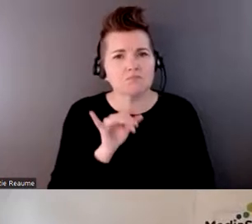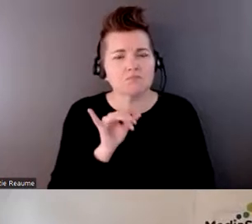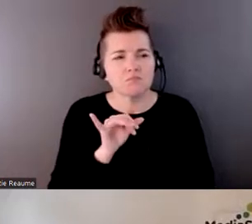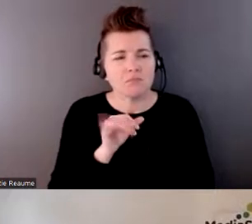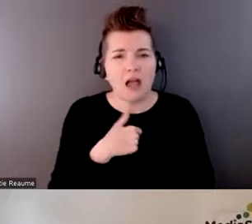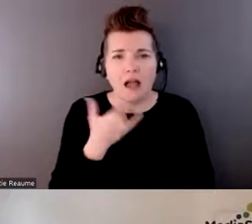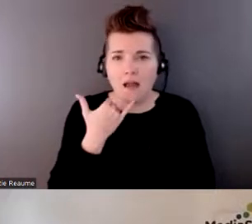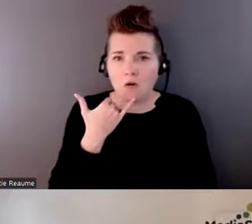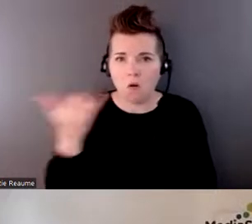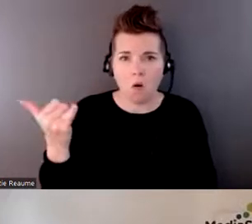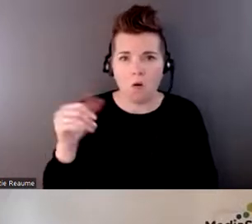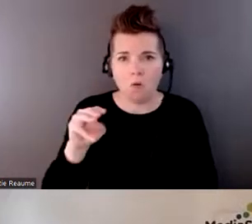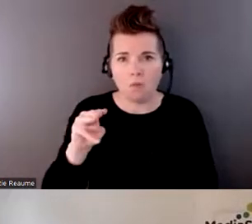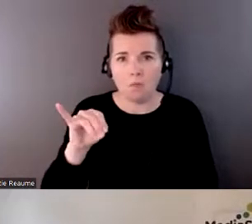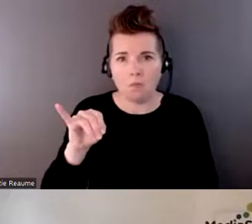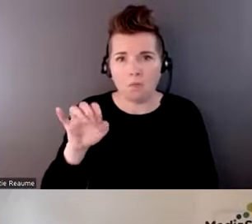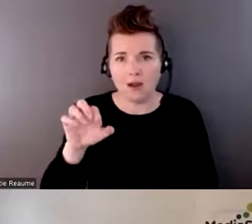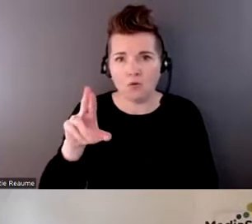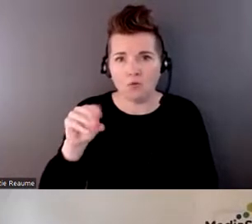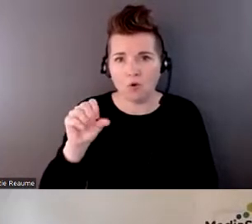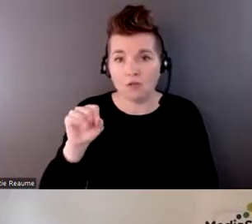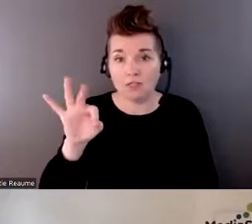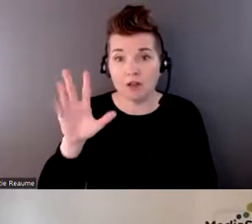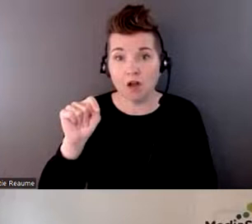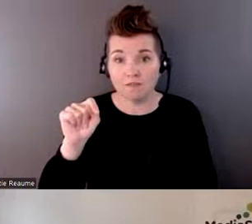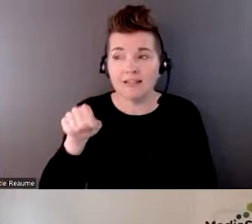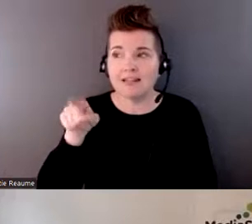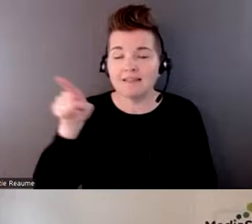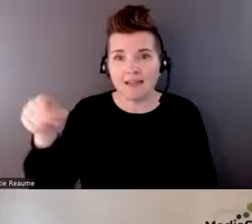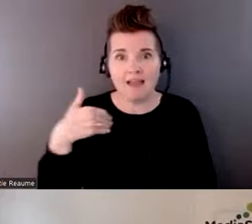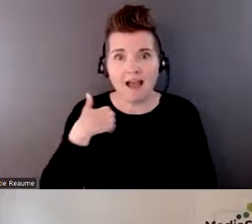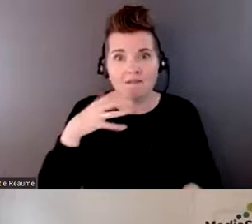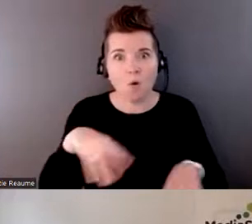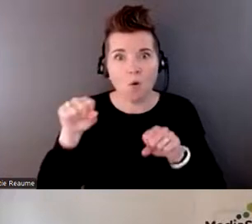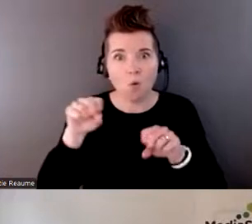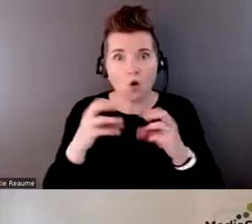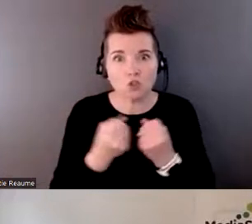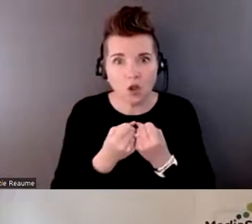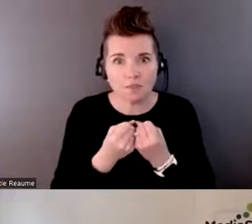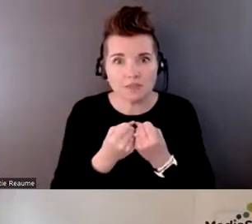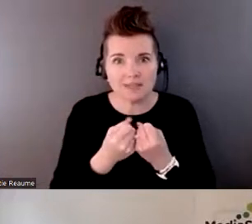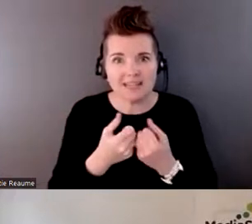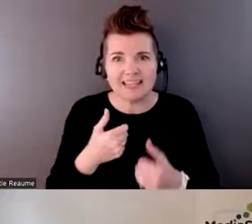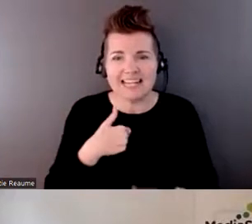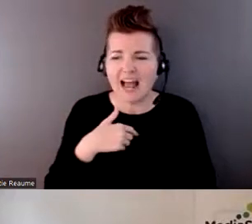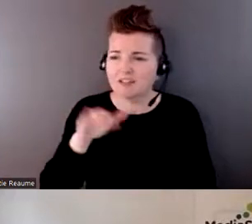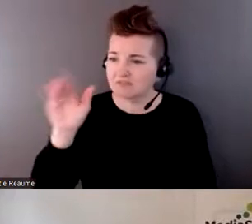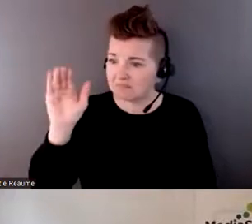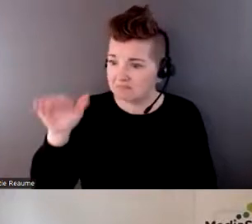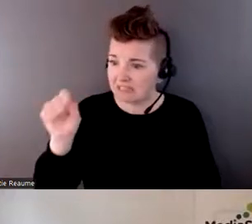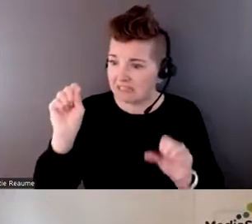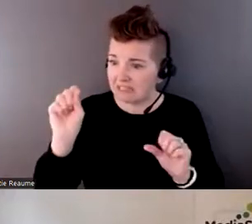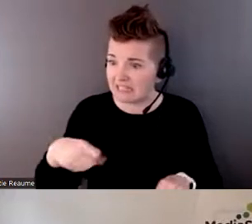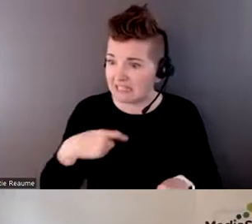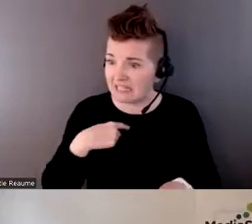and got a, an amazing result. They're having some sessions. And I said, you know, can I just speak to someone? And